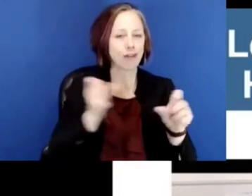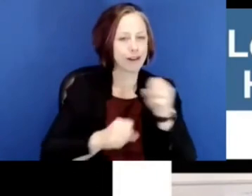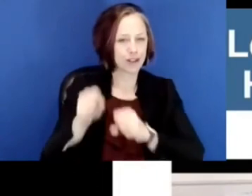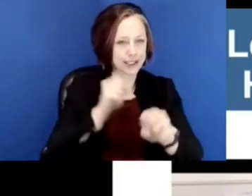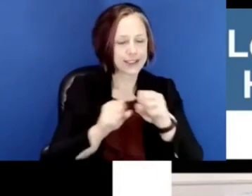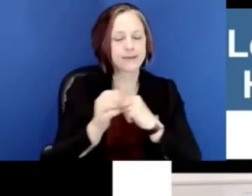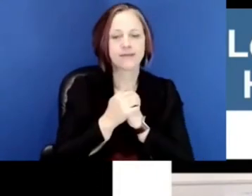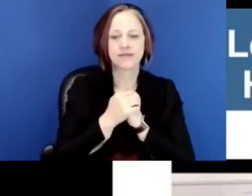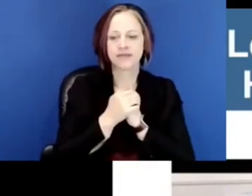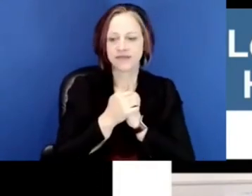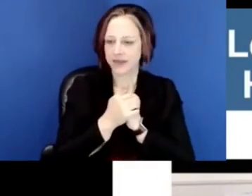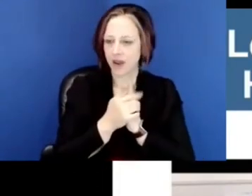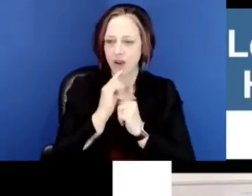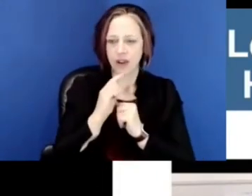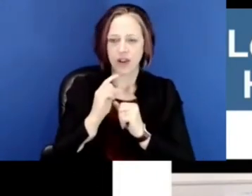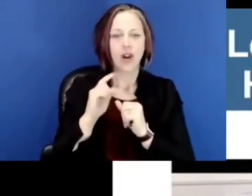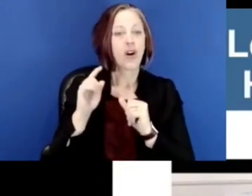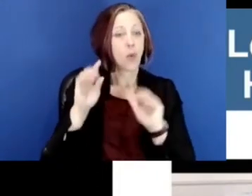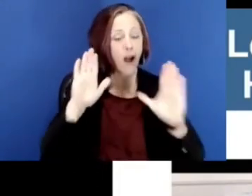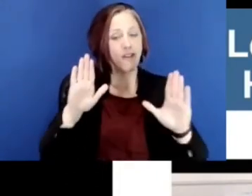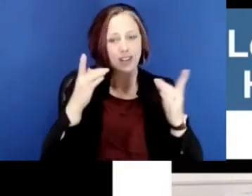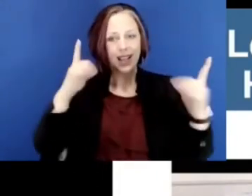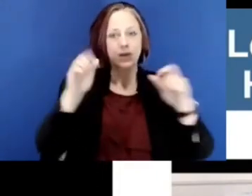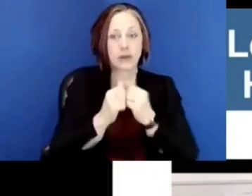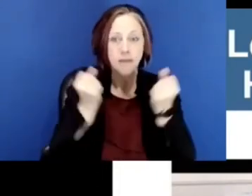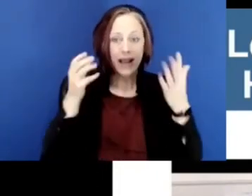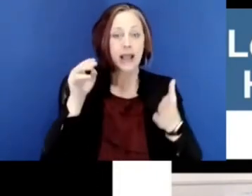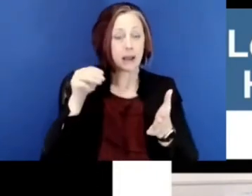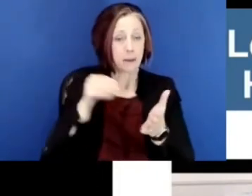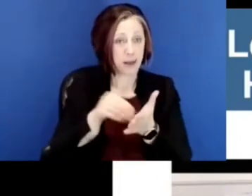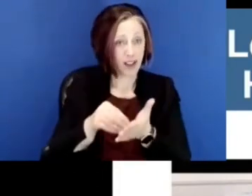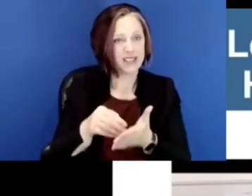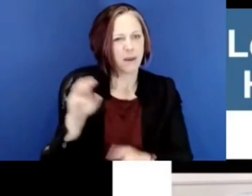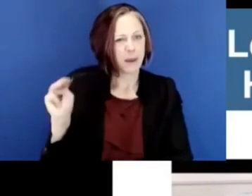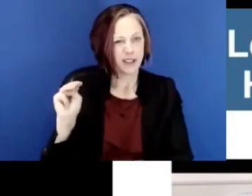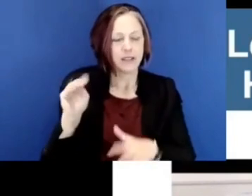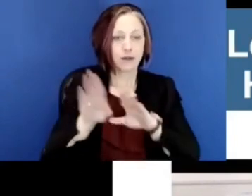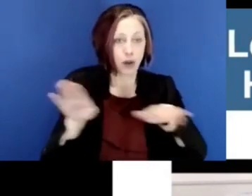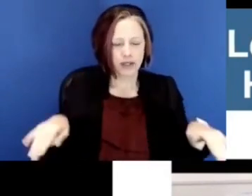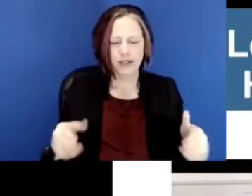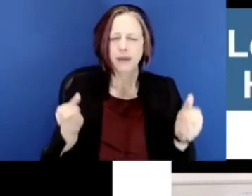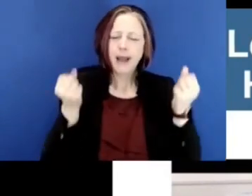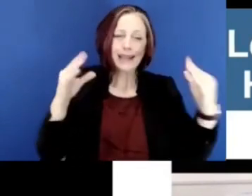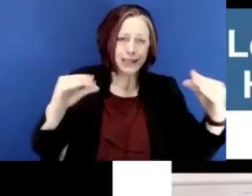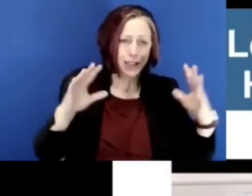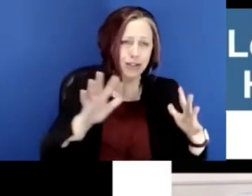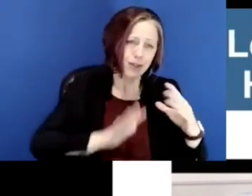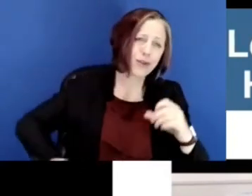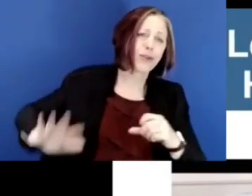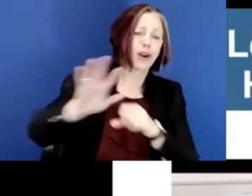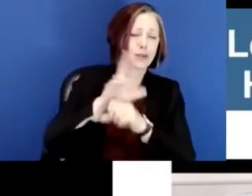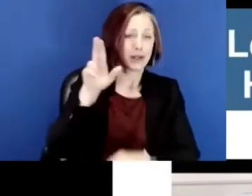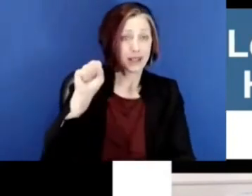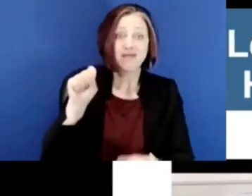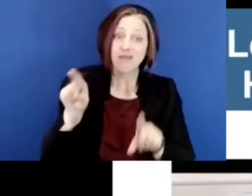strategy that has had enormous success with millions of children and thousands of teachers